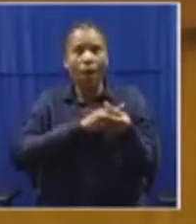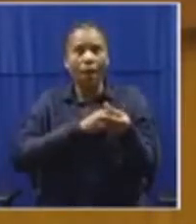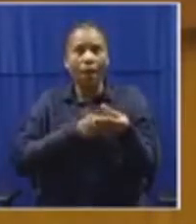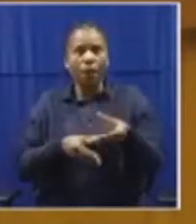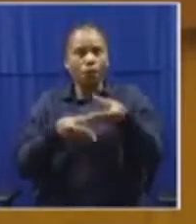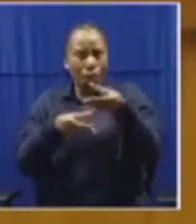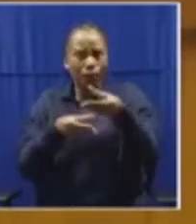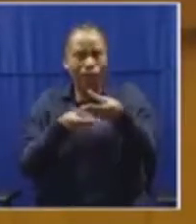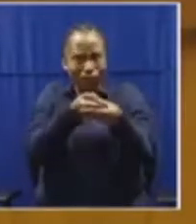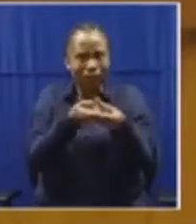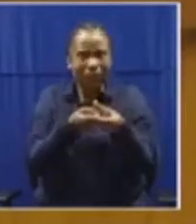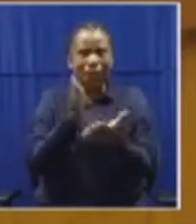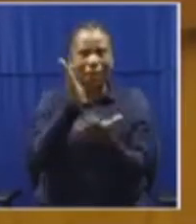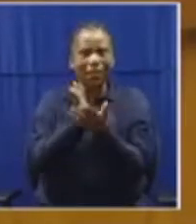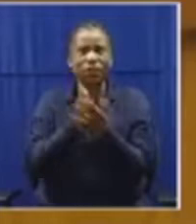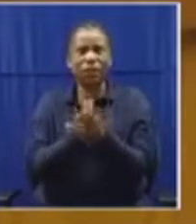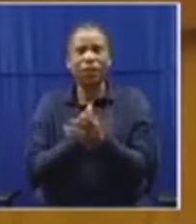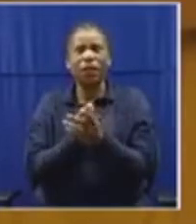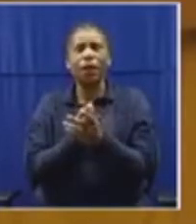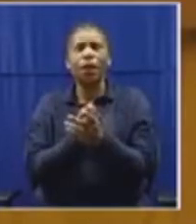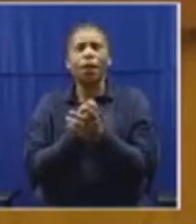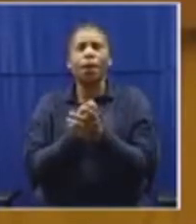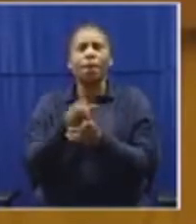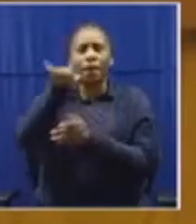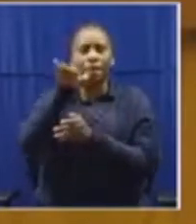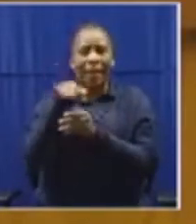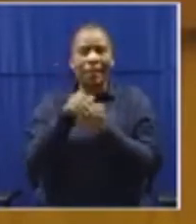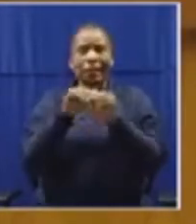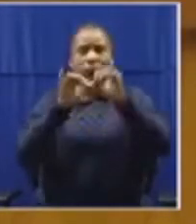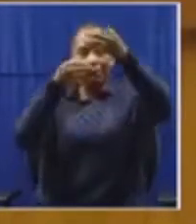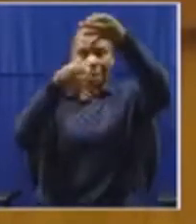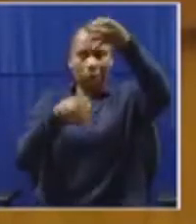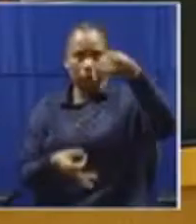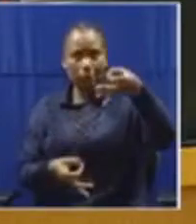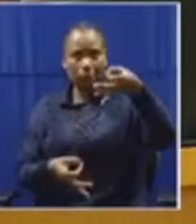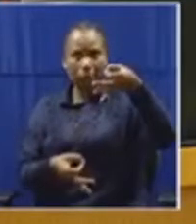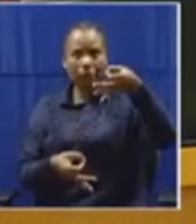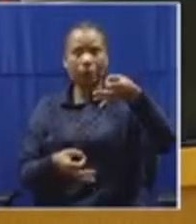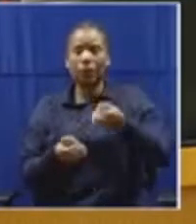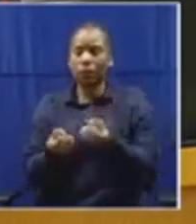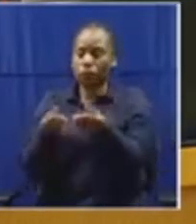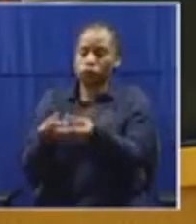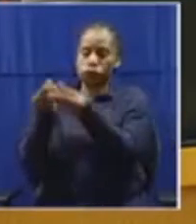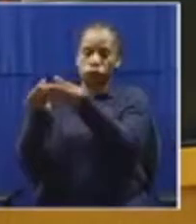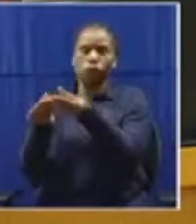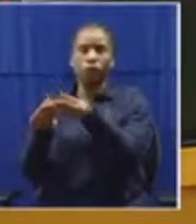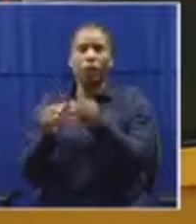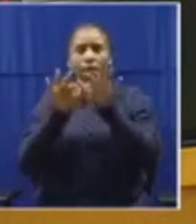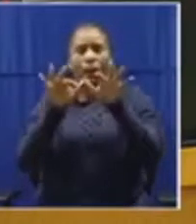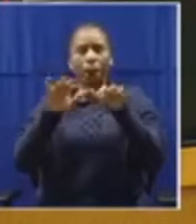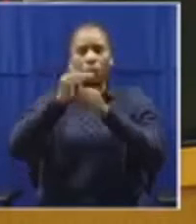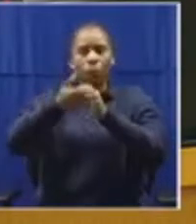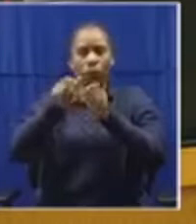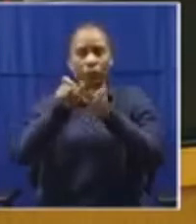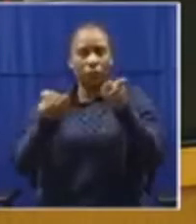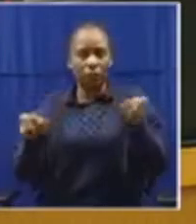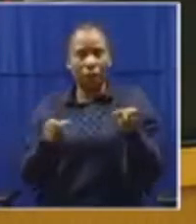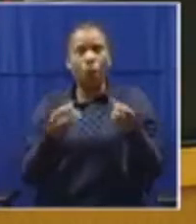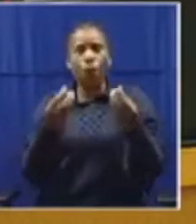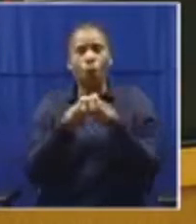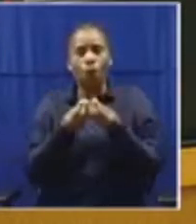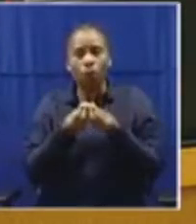bank statements that were then made available to the public protector were of a number of accounts